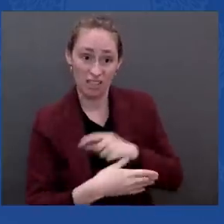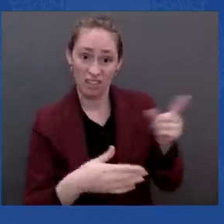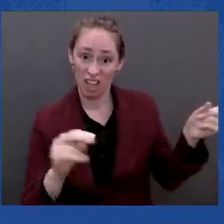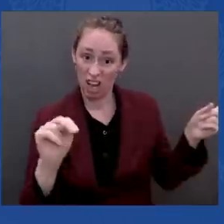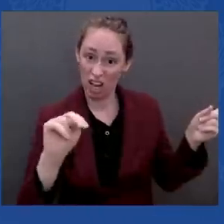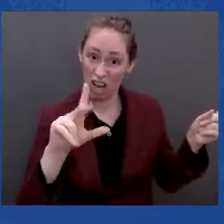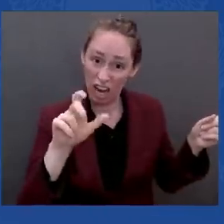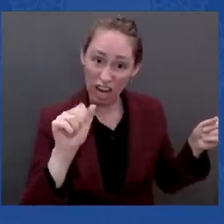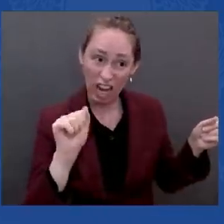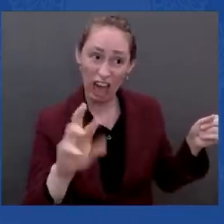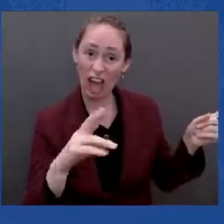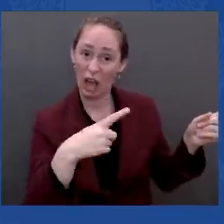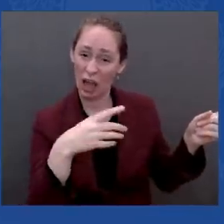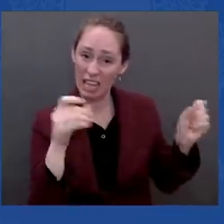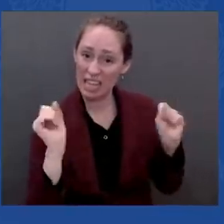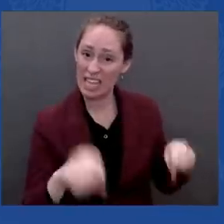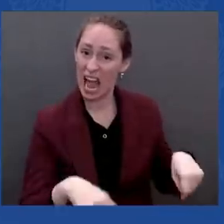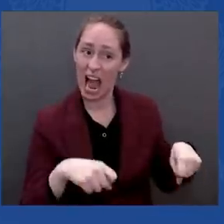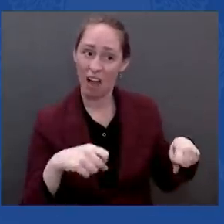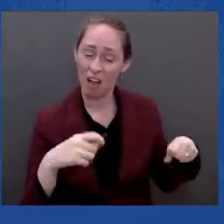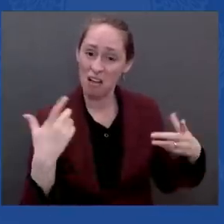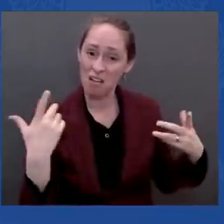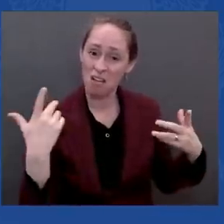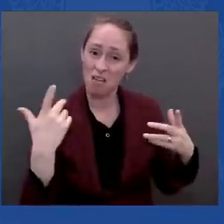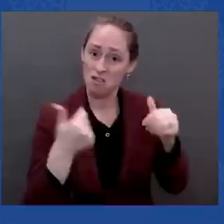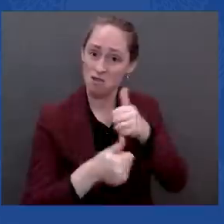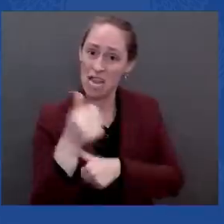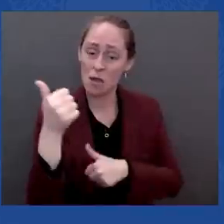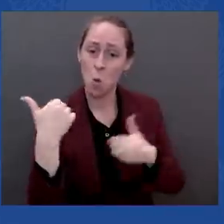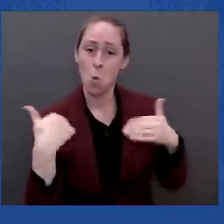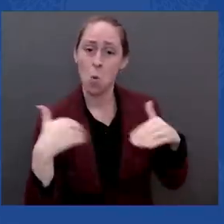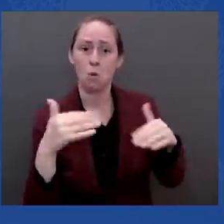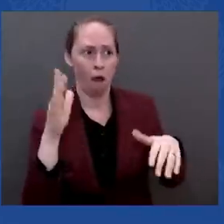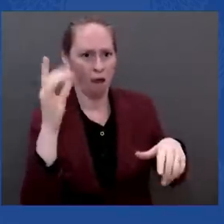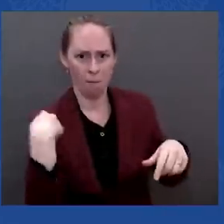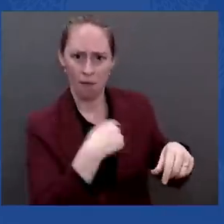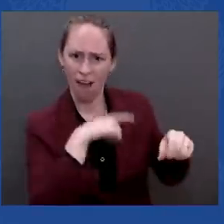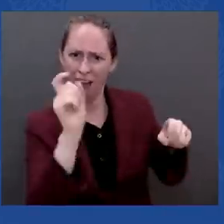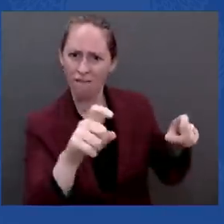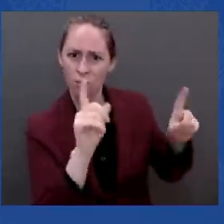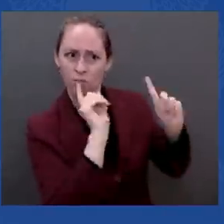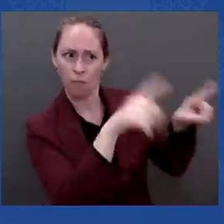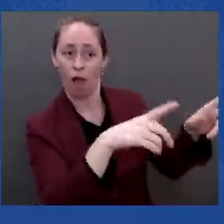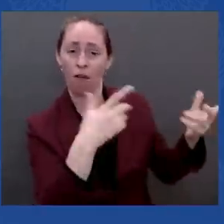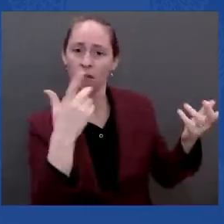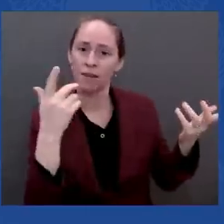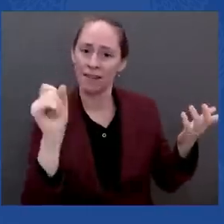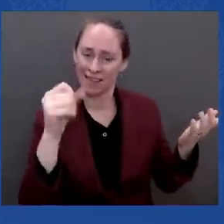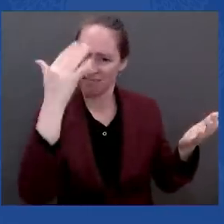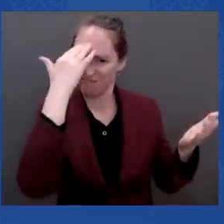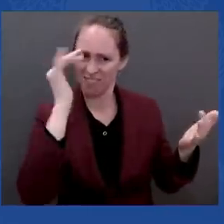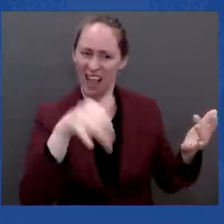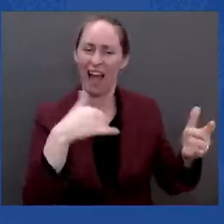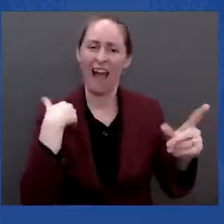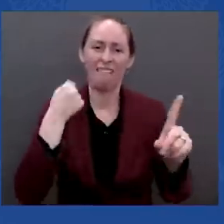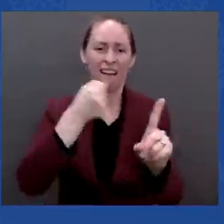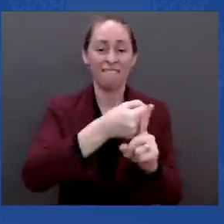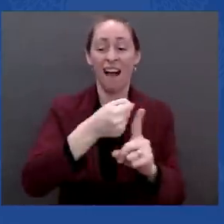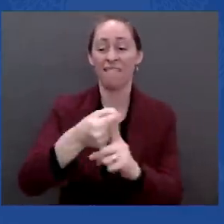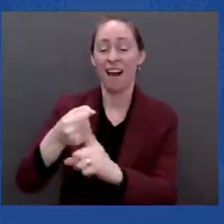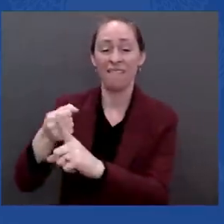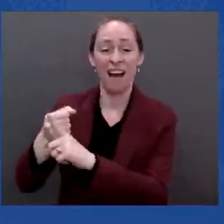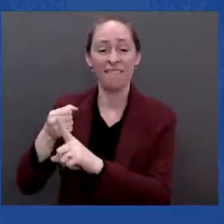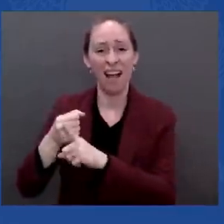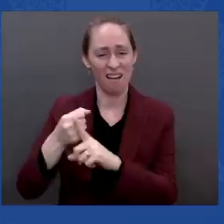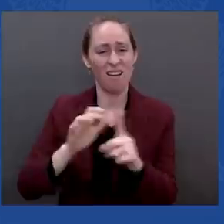and markets can respond all over the world. So there's no doubt about that, number one. Number two, the notion